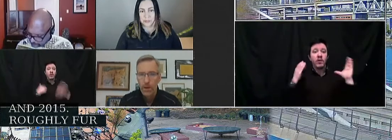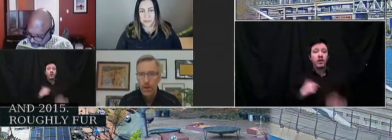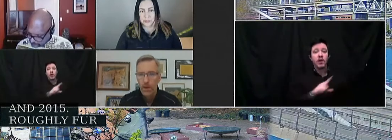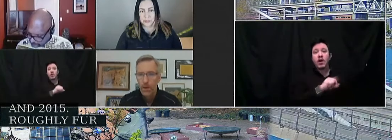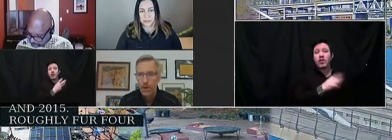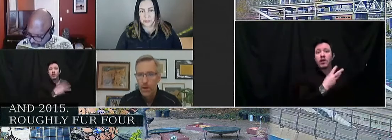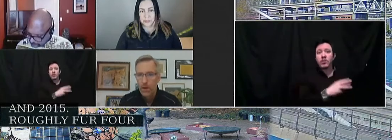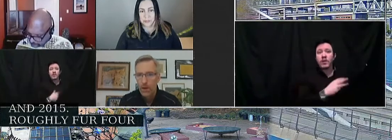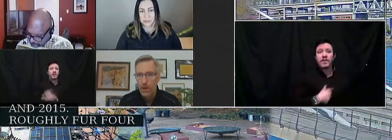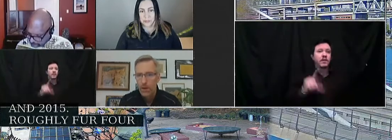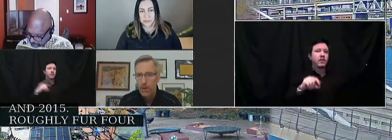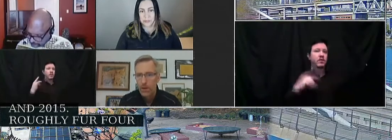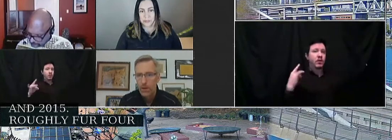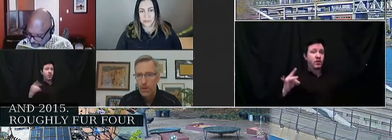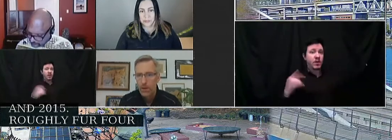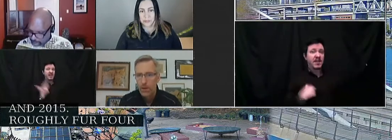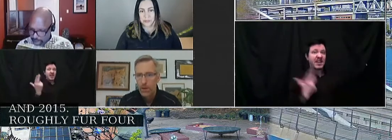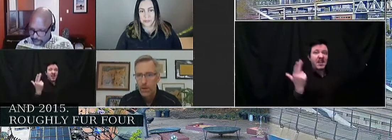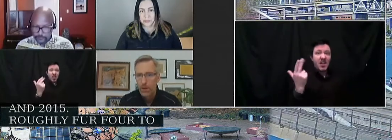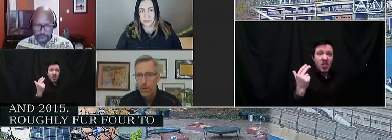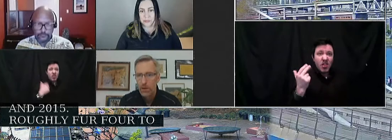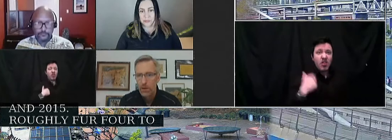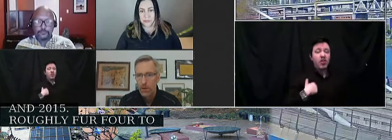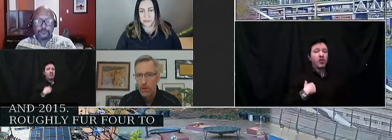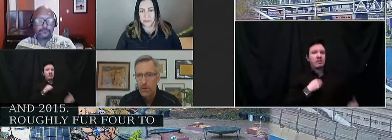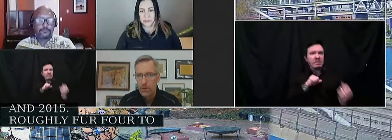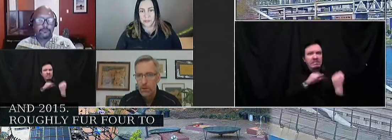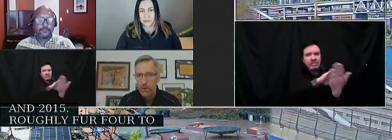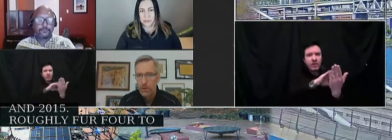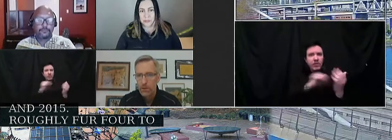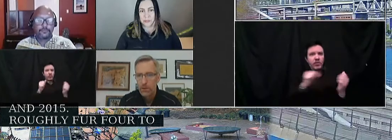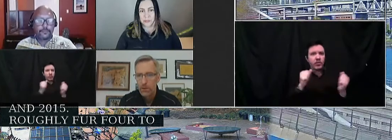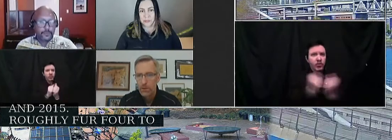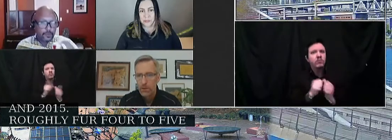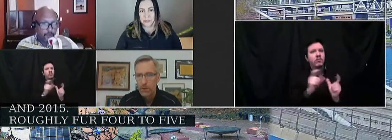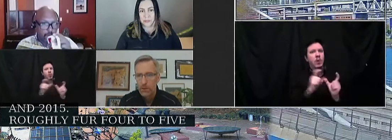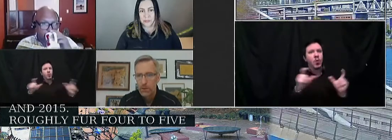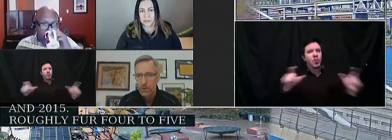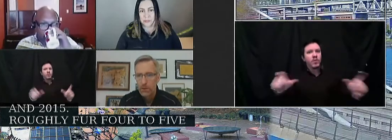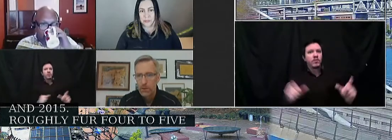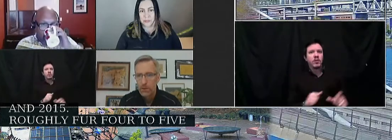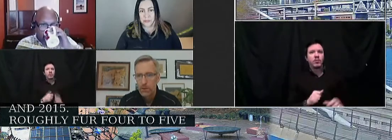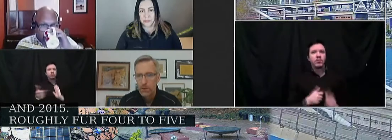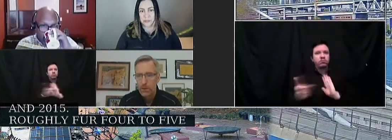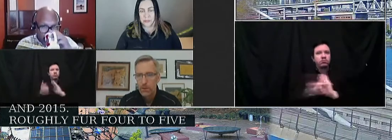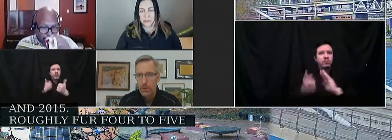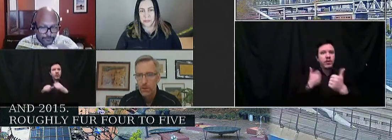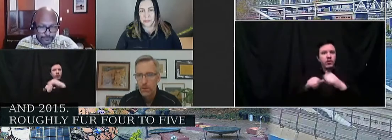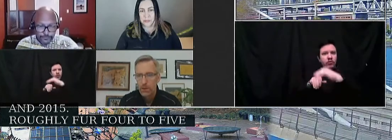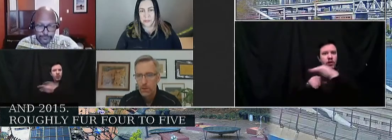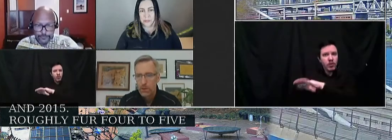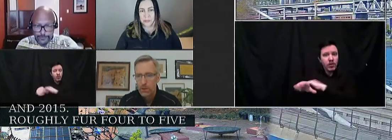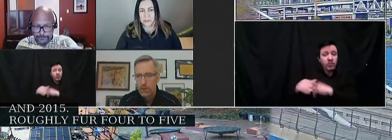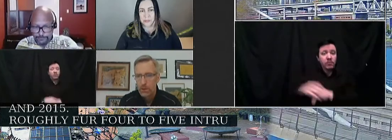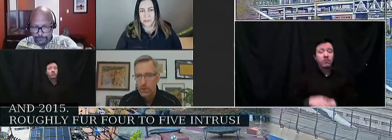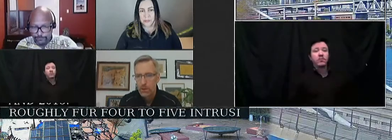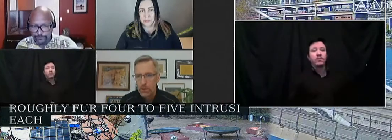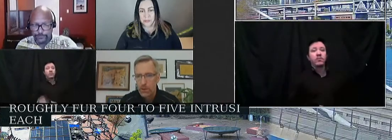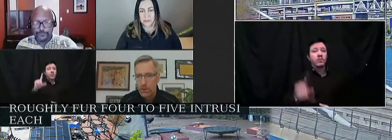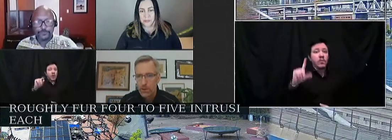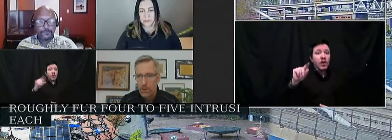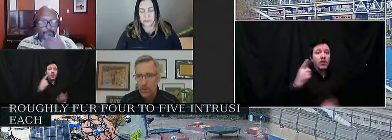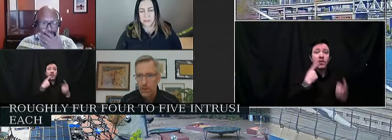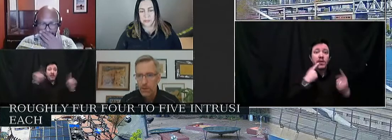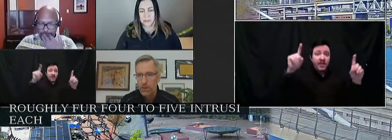2018, there were 13 confrontations between building intruders or would-be intruders and Elliott residents or staff, 20 successful four